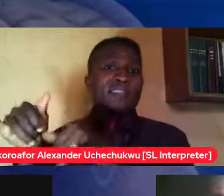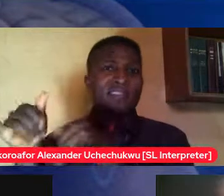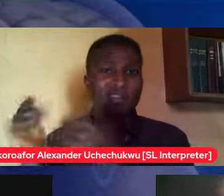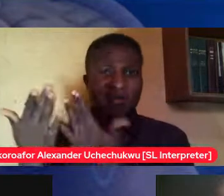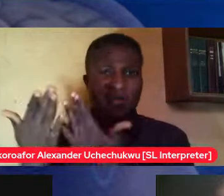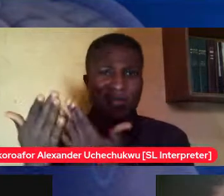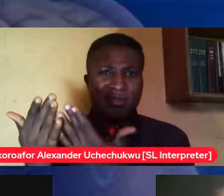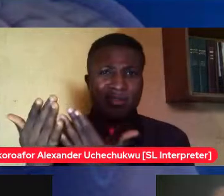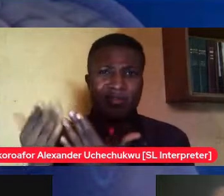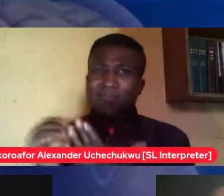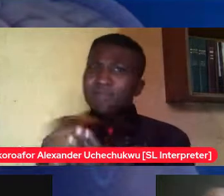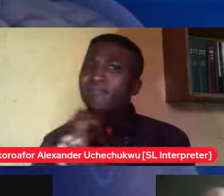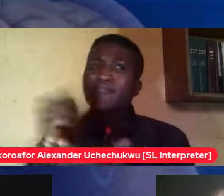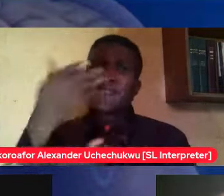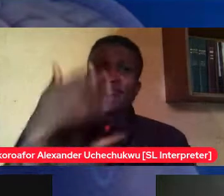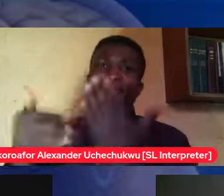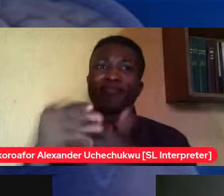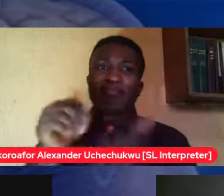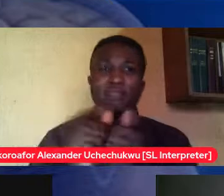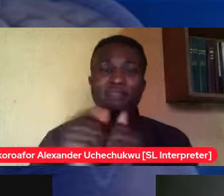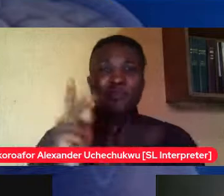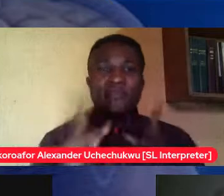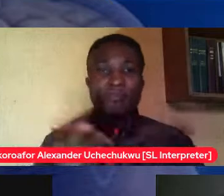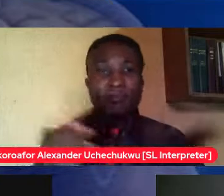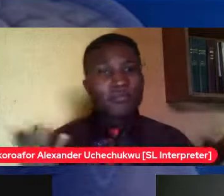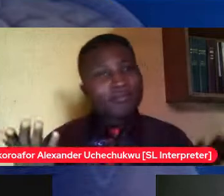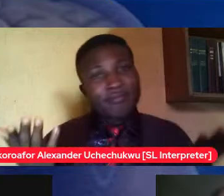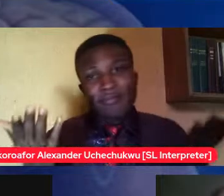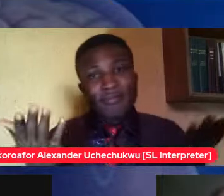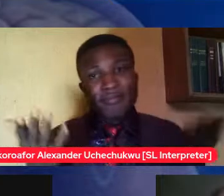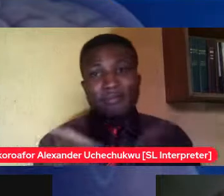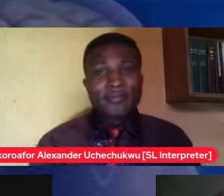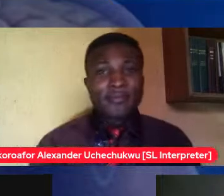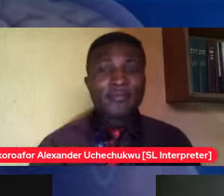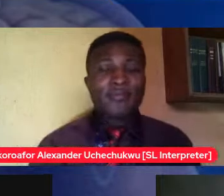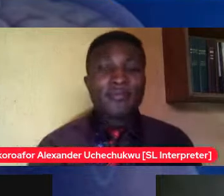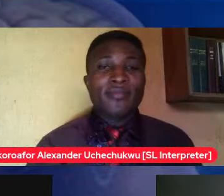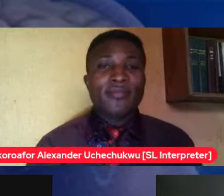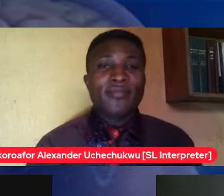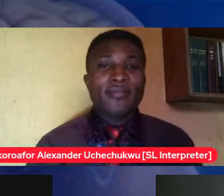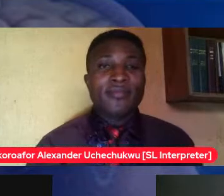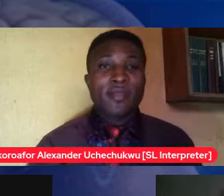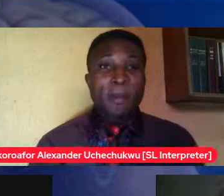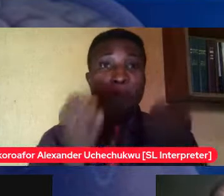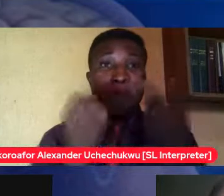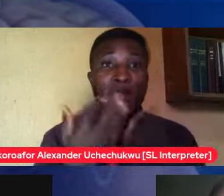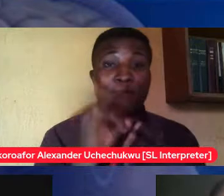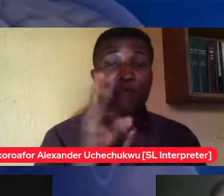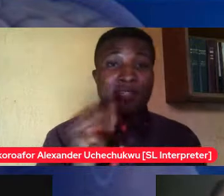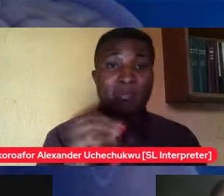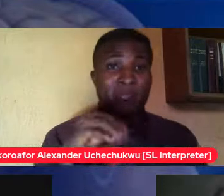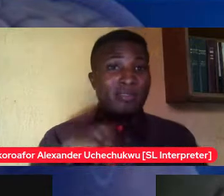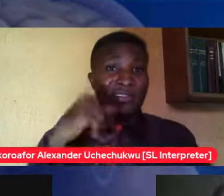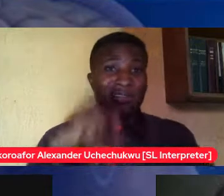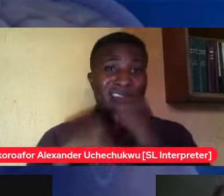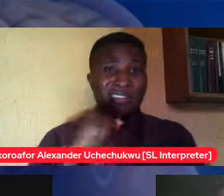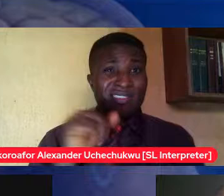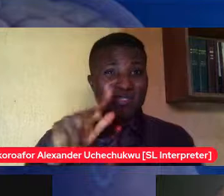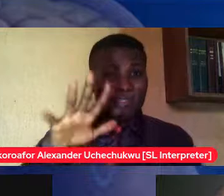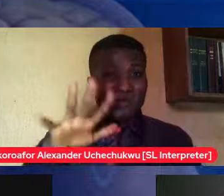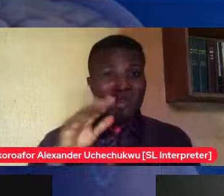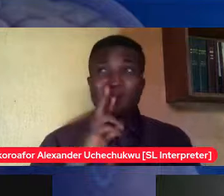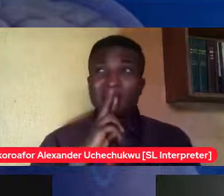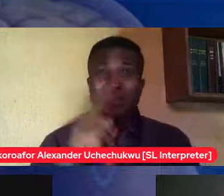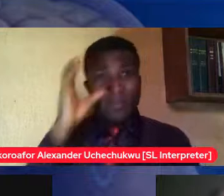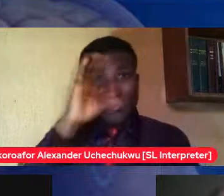peers over the last 20 years they're not going to be sold in their 35 you are looking for a wife for them i'm not understanding please make it make sense